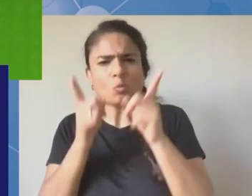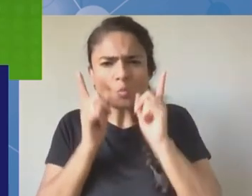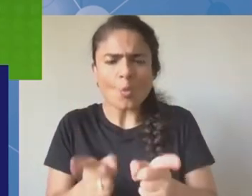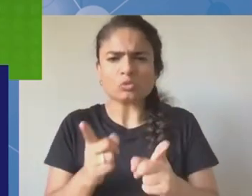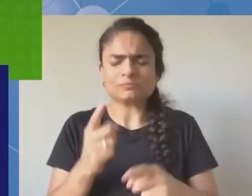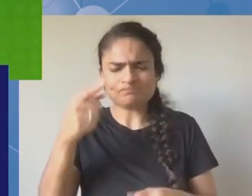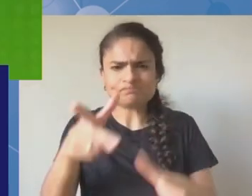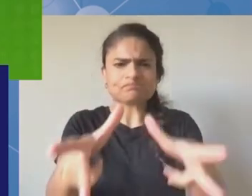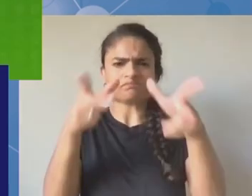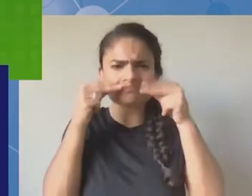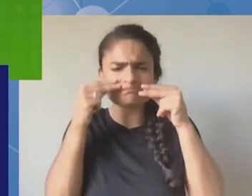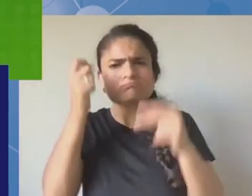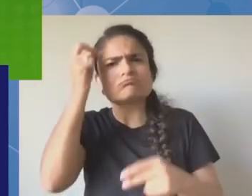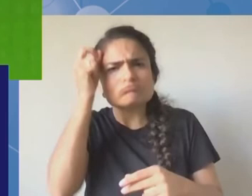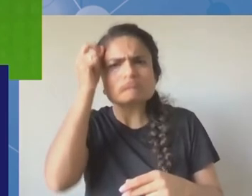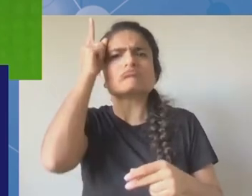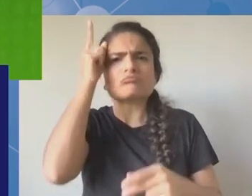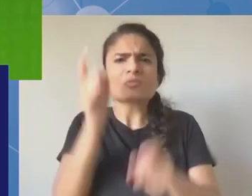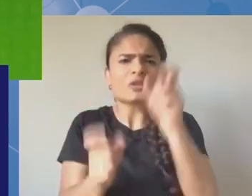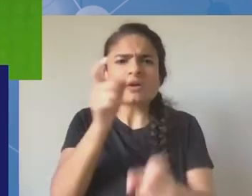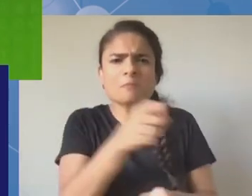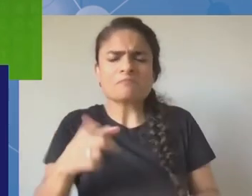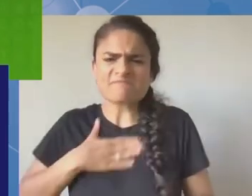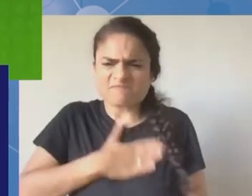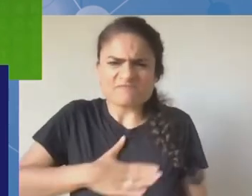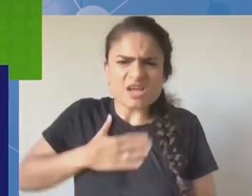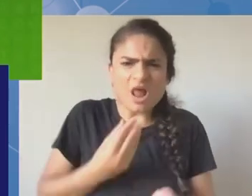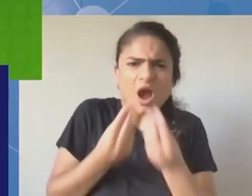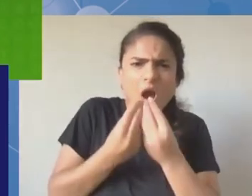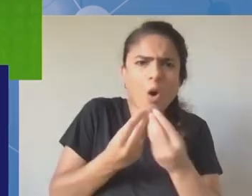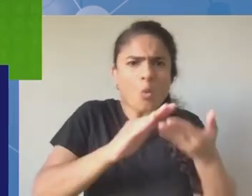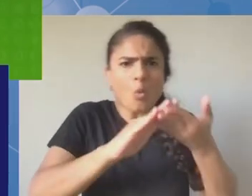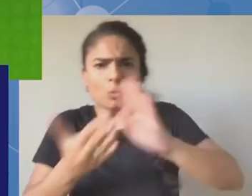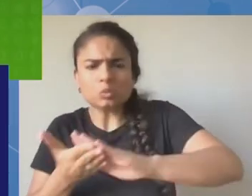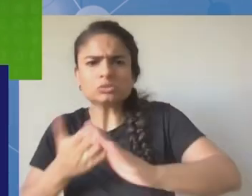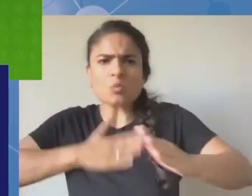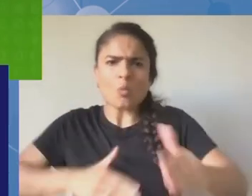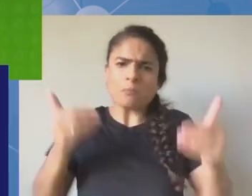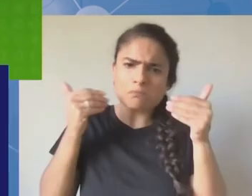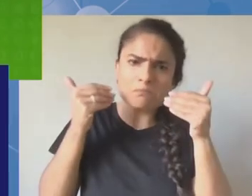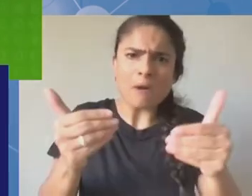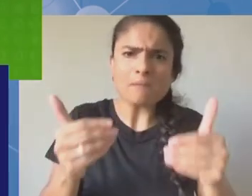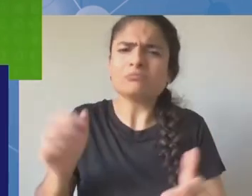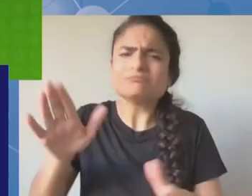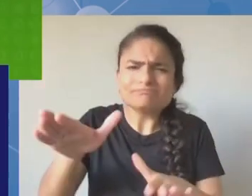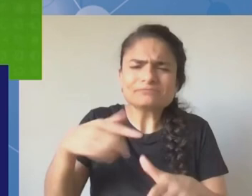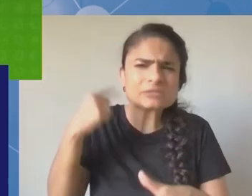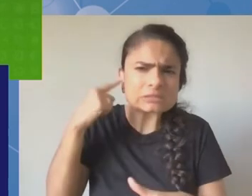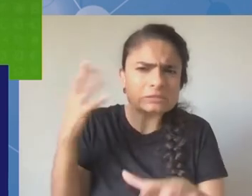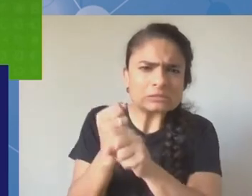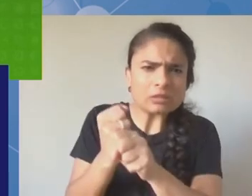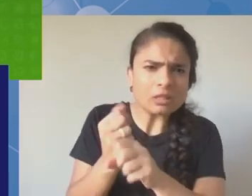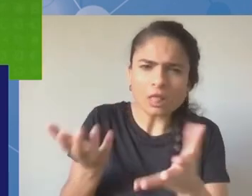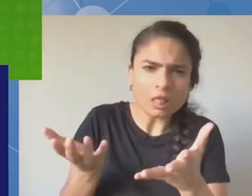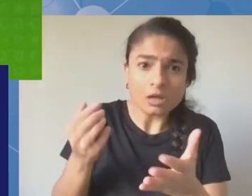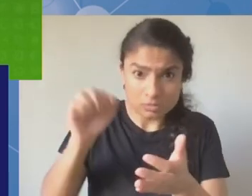yes can you hear me now yes we can like verizon commercial from the 80s um so i i align